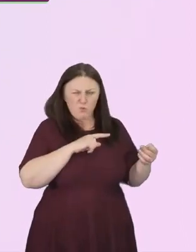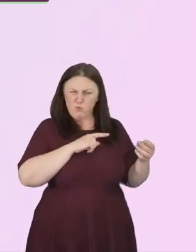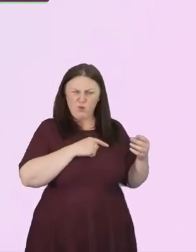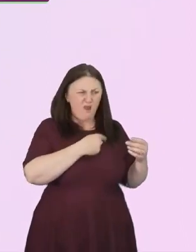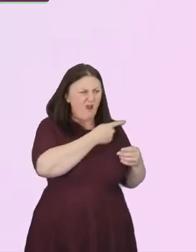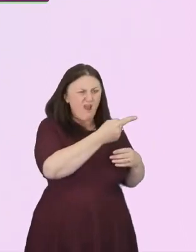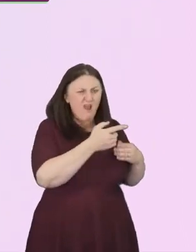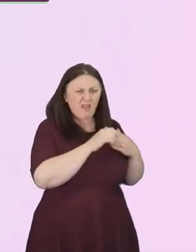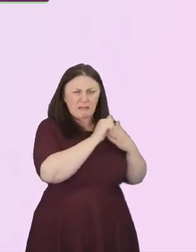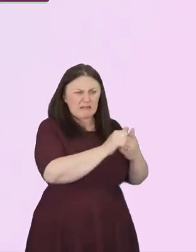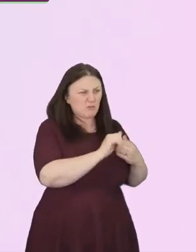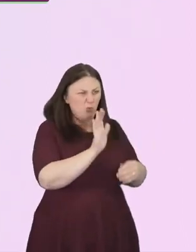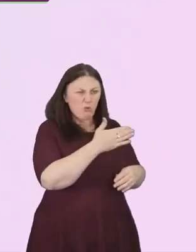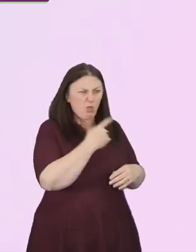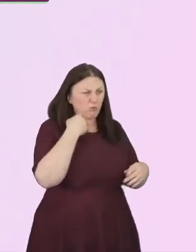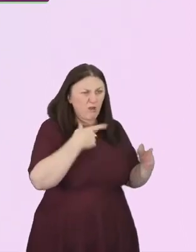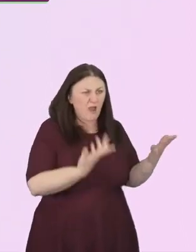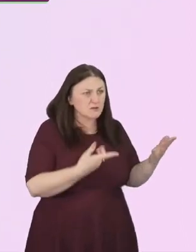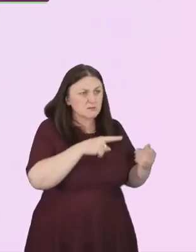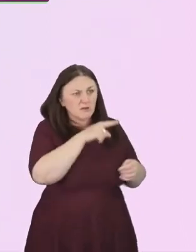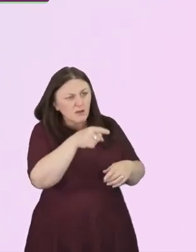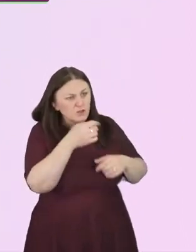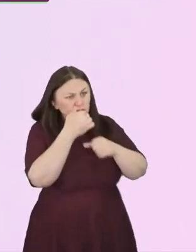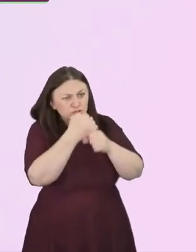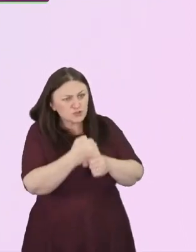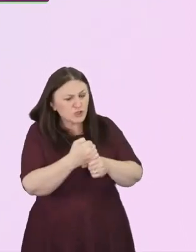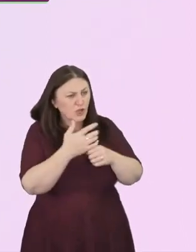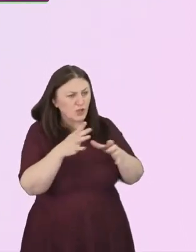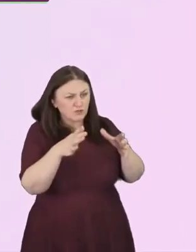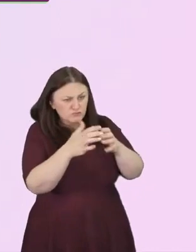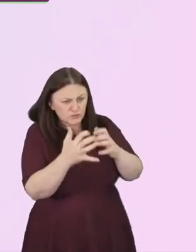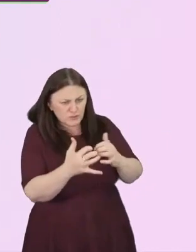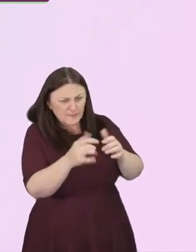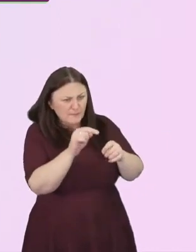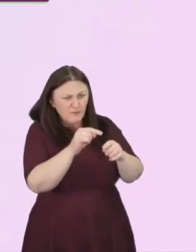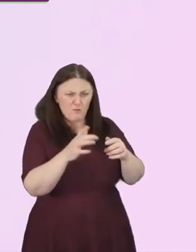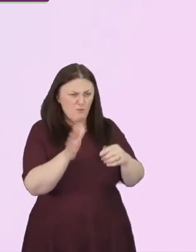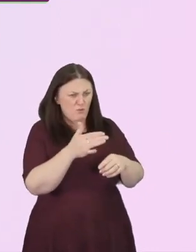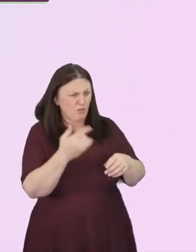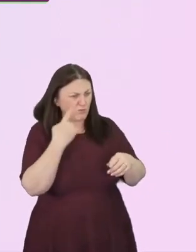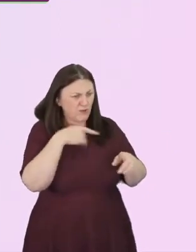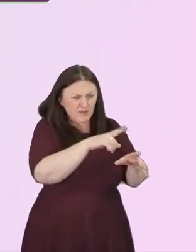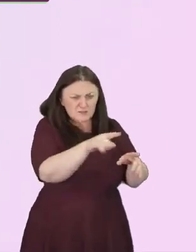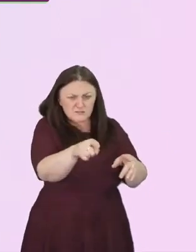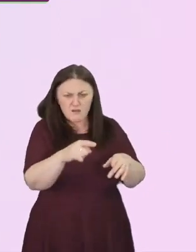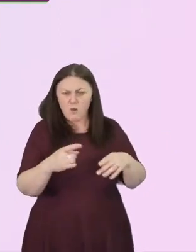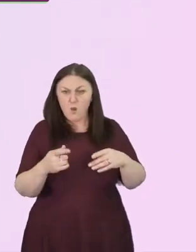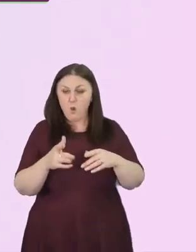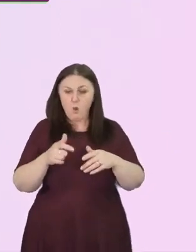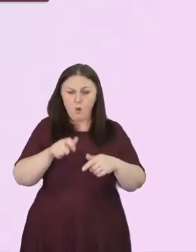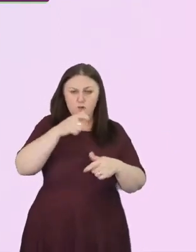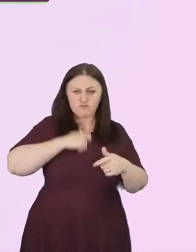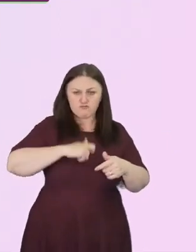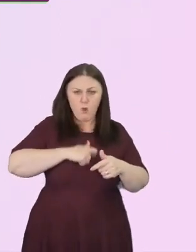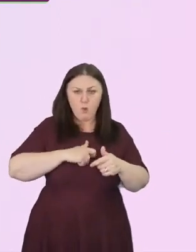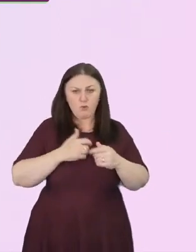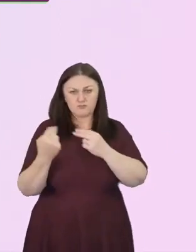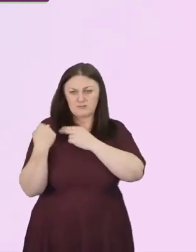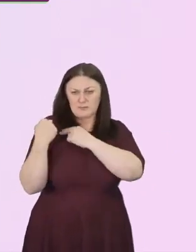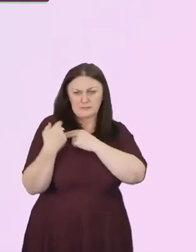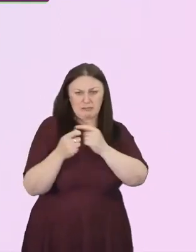Why is the church group all white? Or why are people given certain roles and responsibilities?